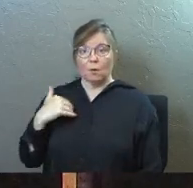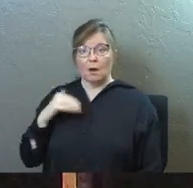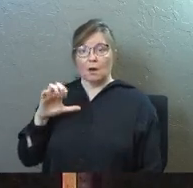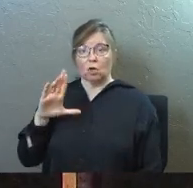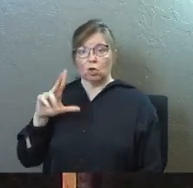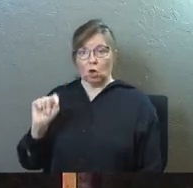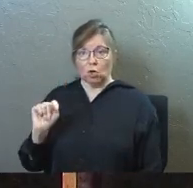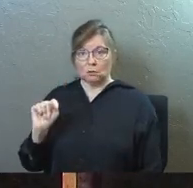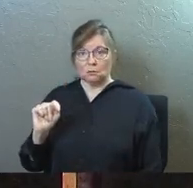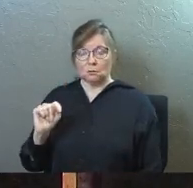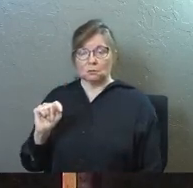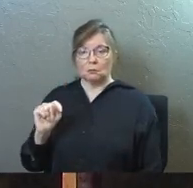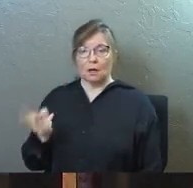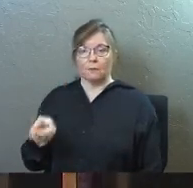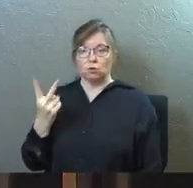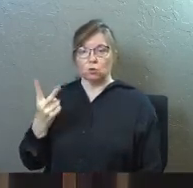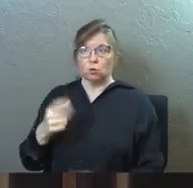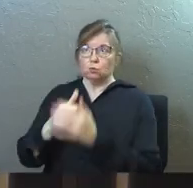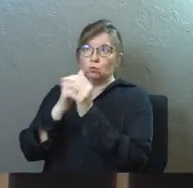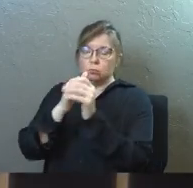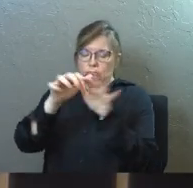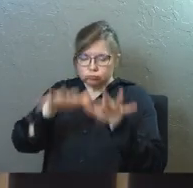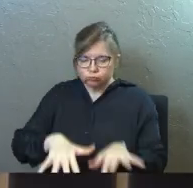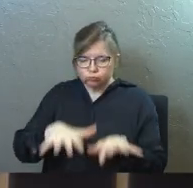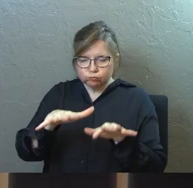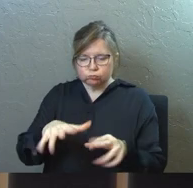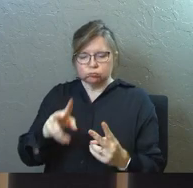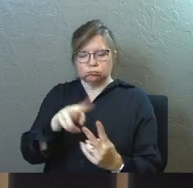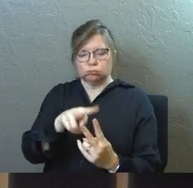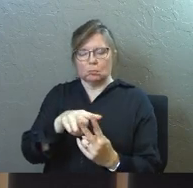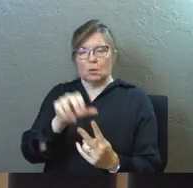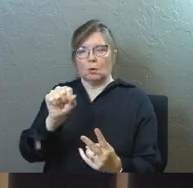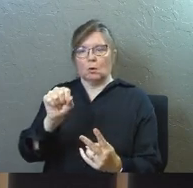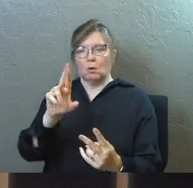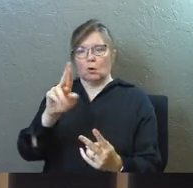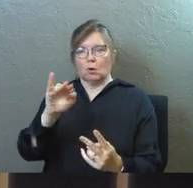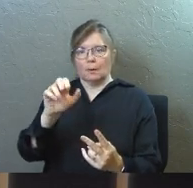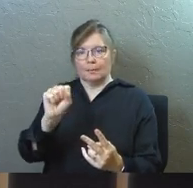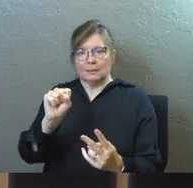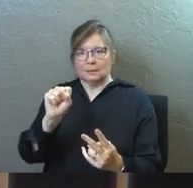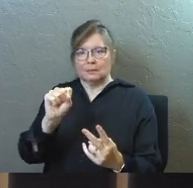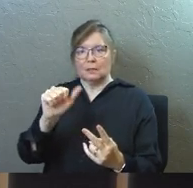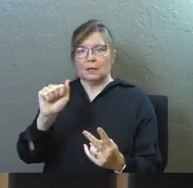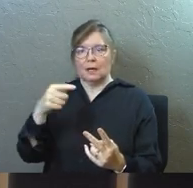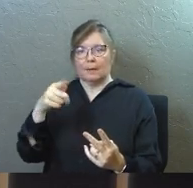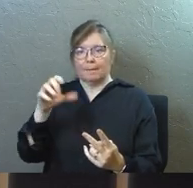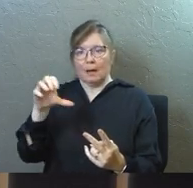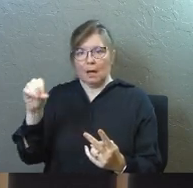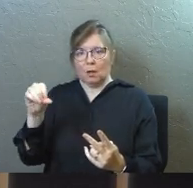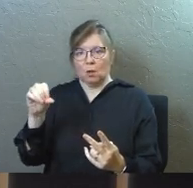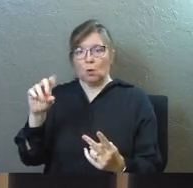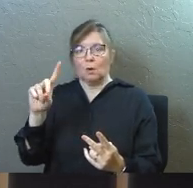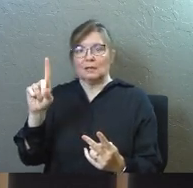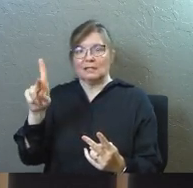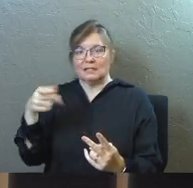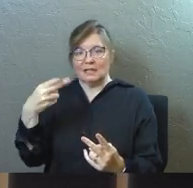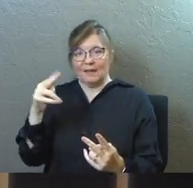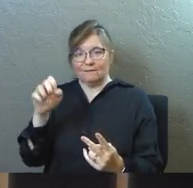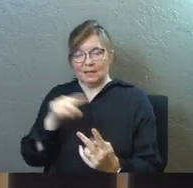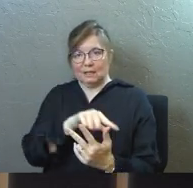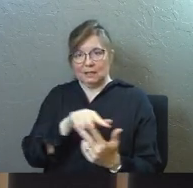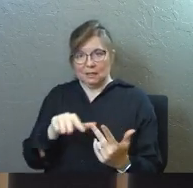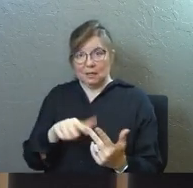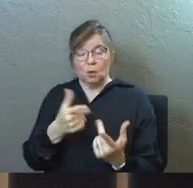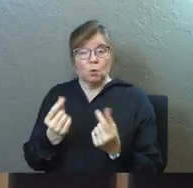of Artemis and Apollo at Daphne, which is five miles right outside town, there was a temple there, and the primary mode